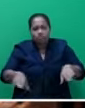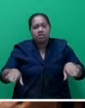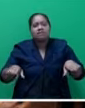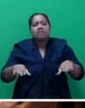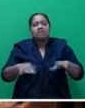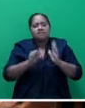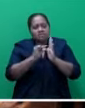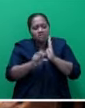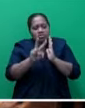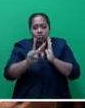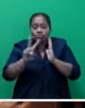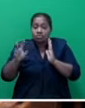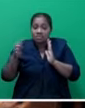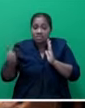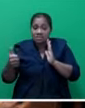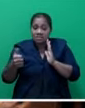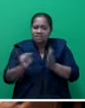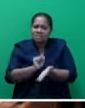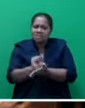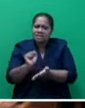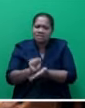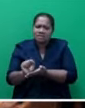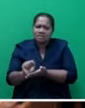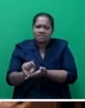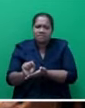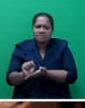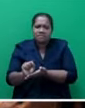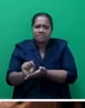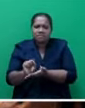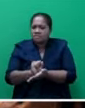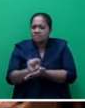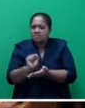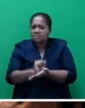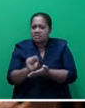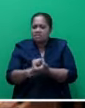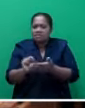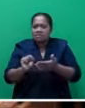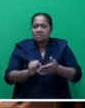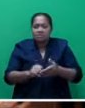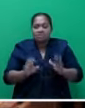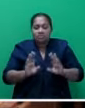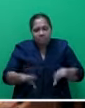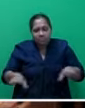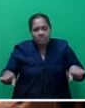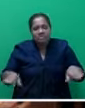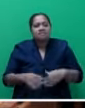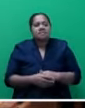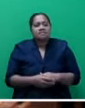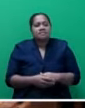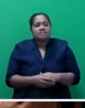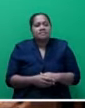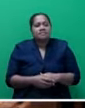226 is the selling of minors, buying of minors in Section 227. 230